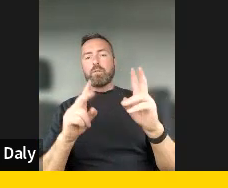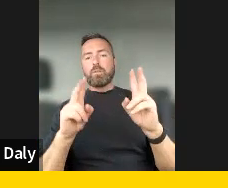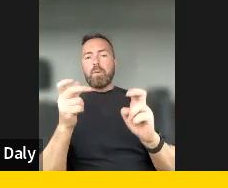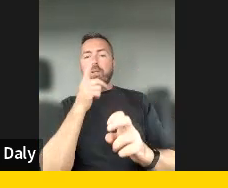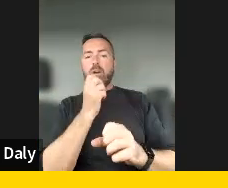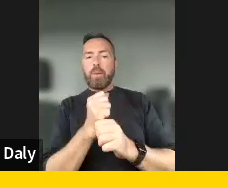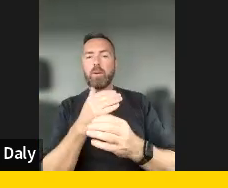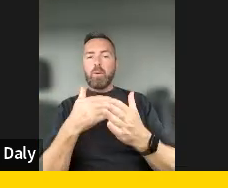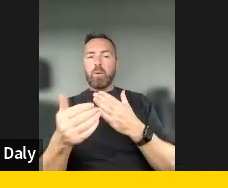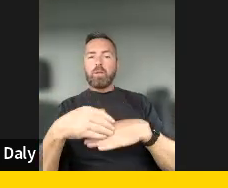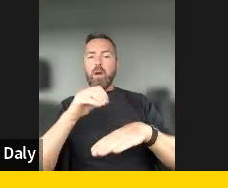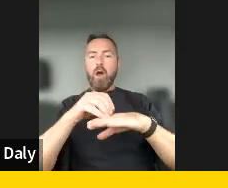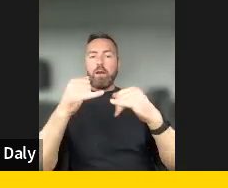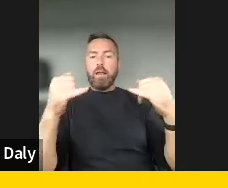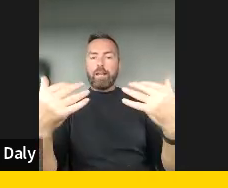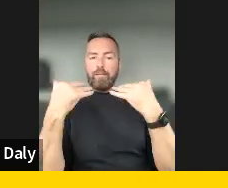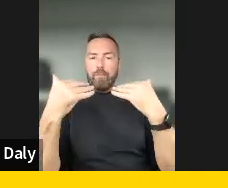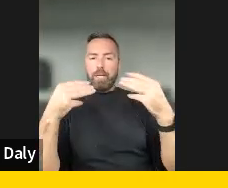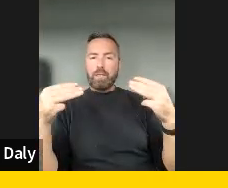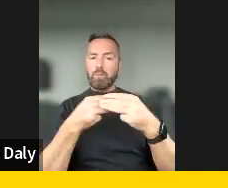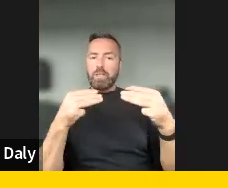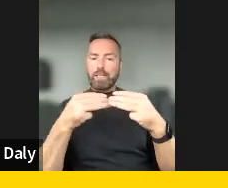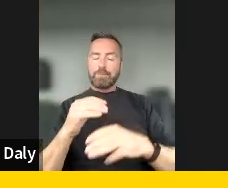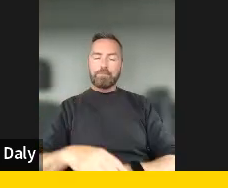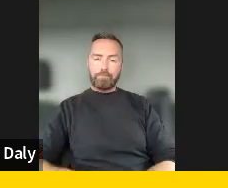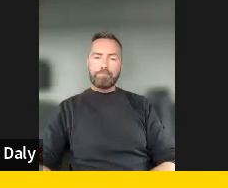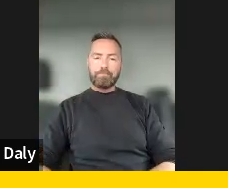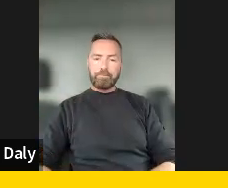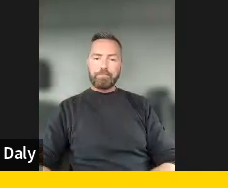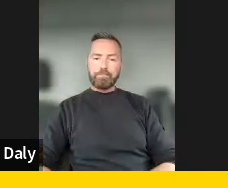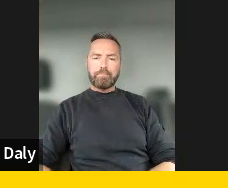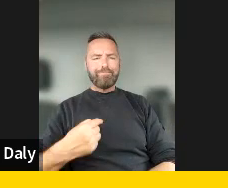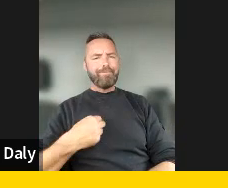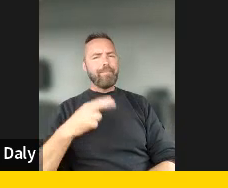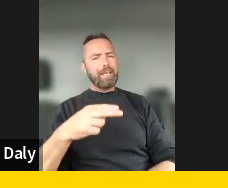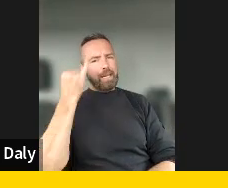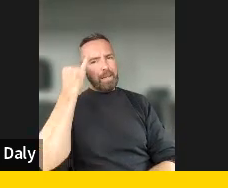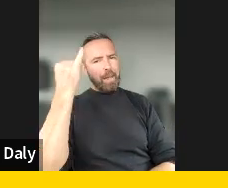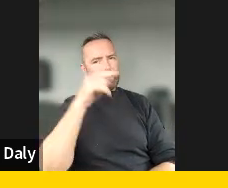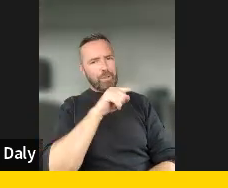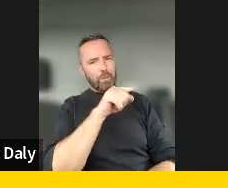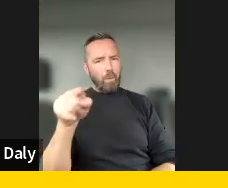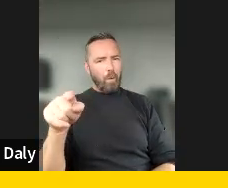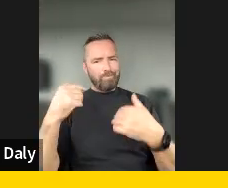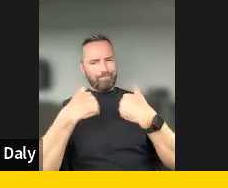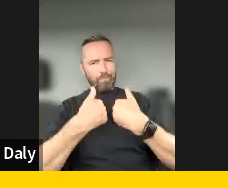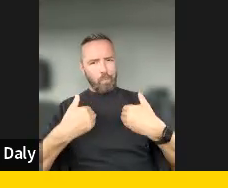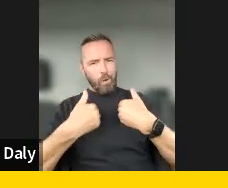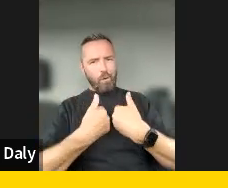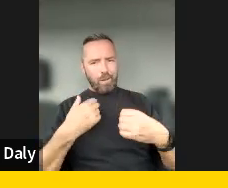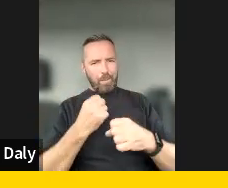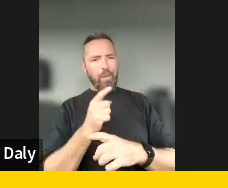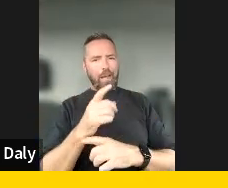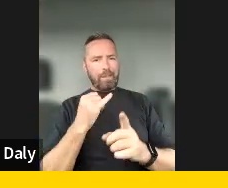disinformation protection. And again, I imagine that everyone is concerned about it in the digital era,